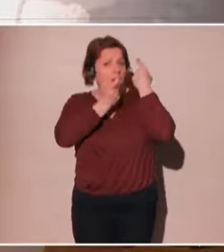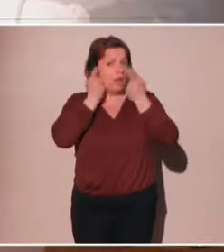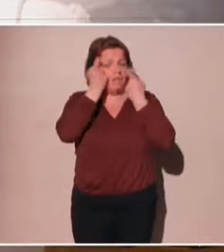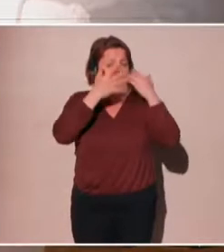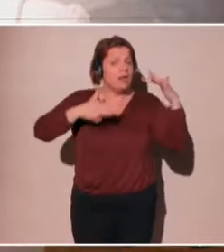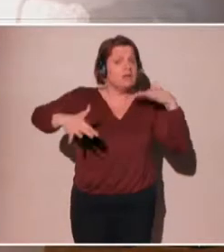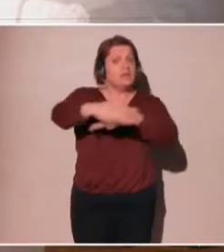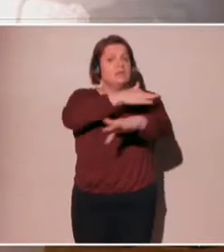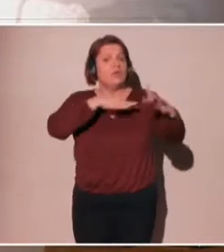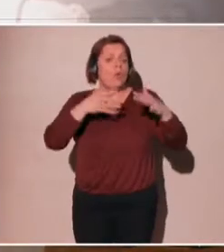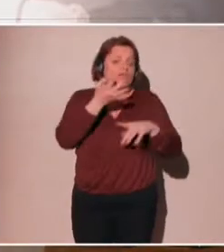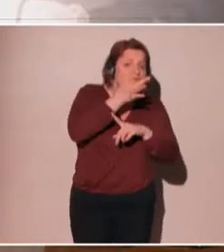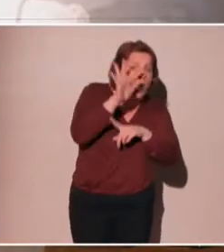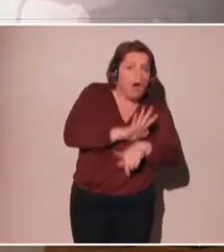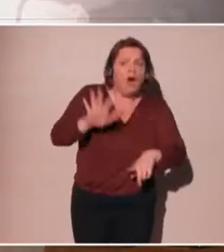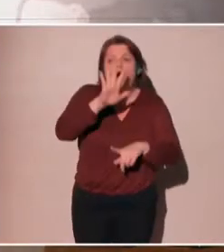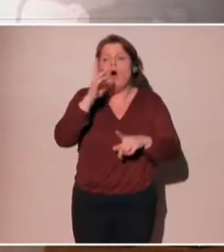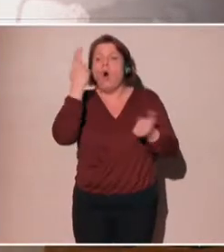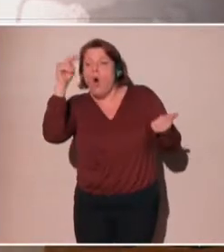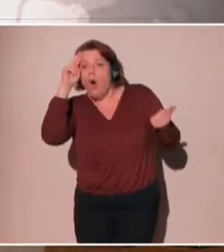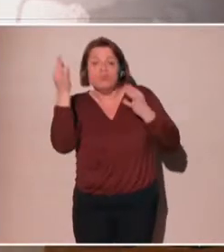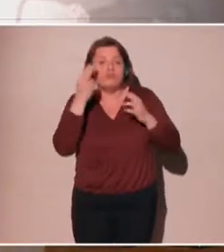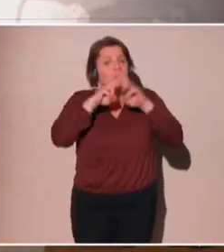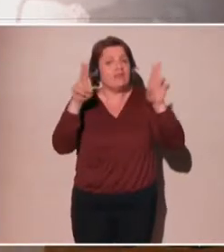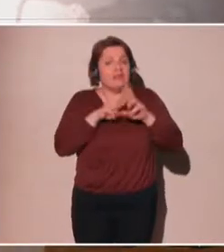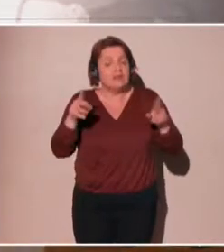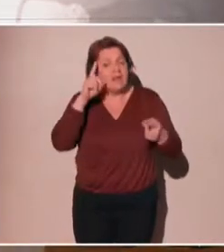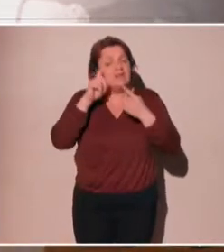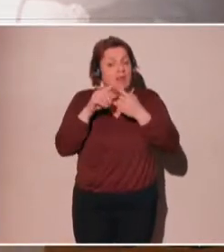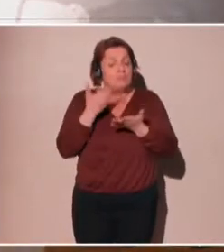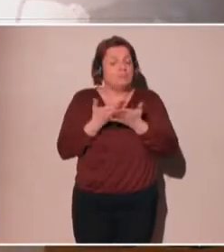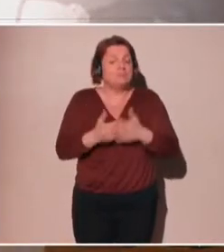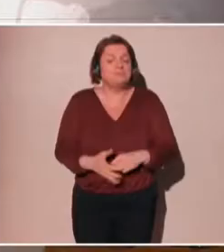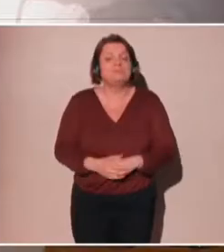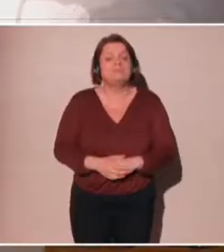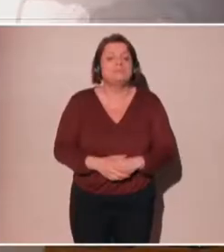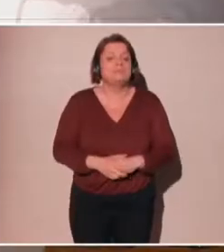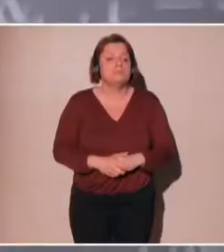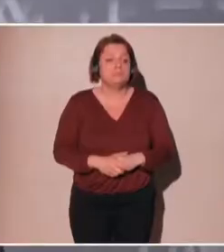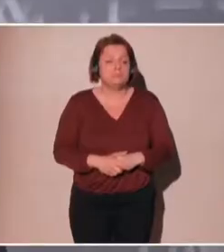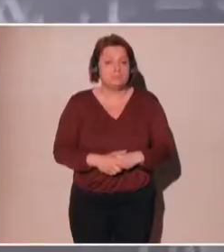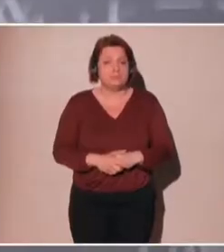closely in France and in Europe or even worldwide on these basic issues?